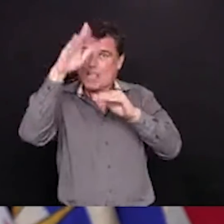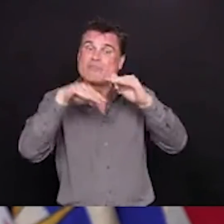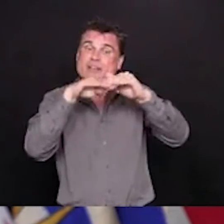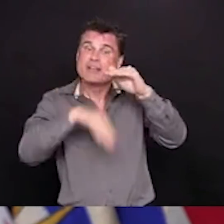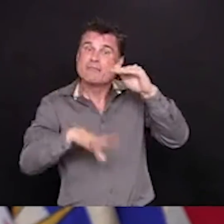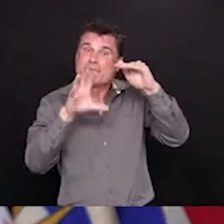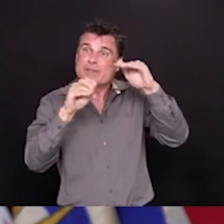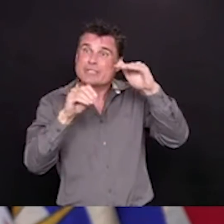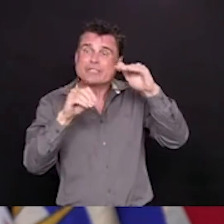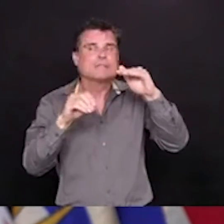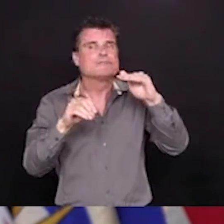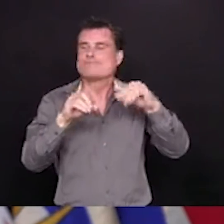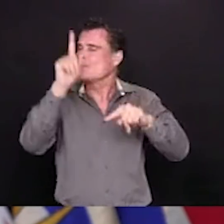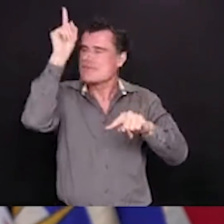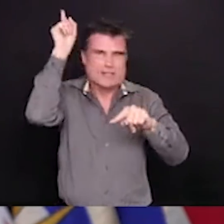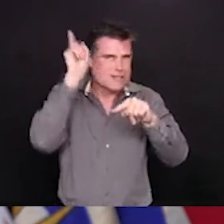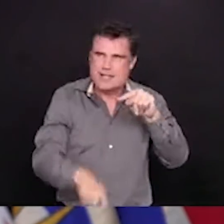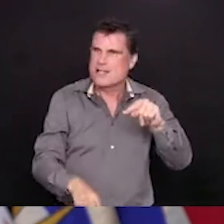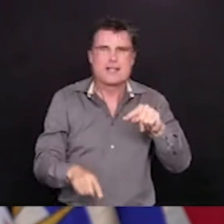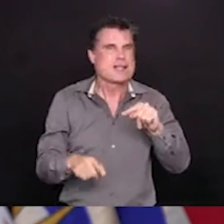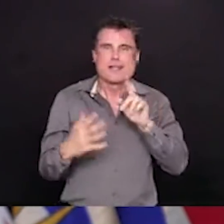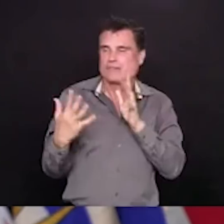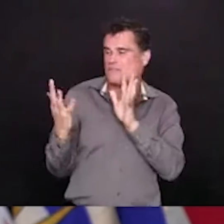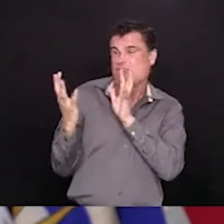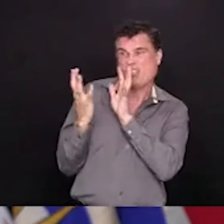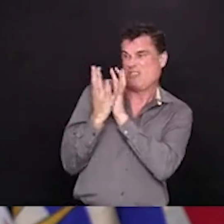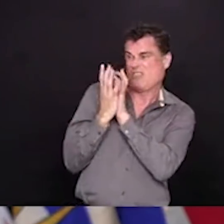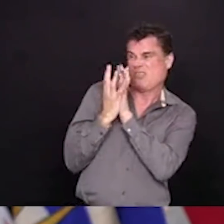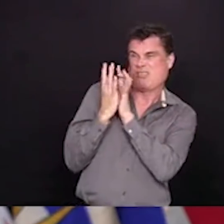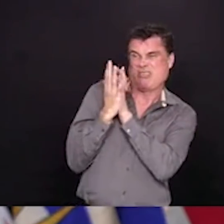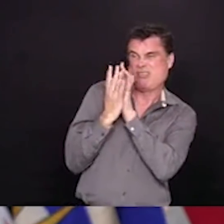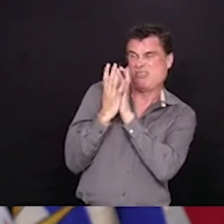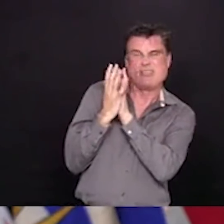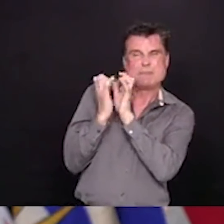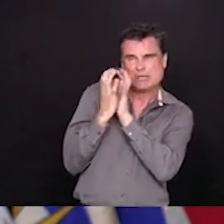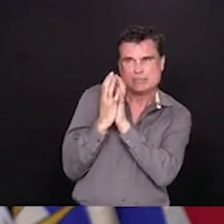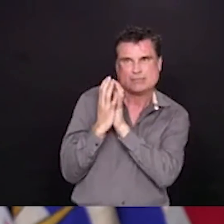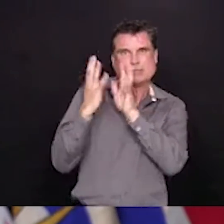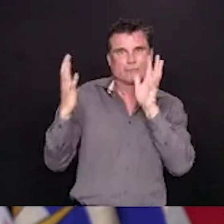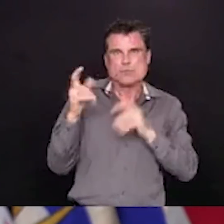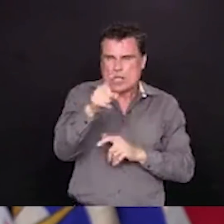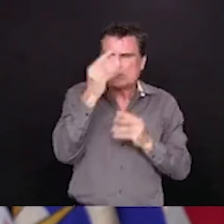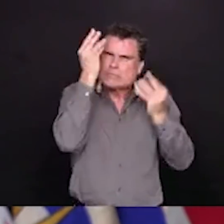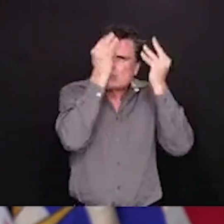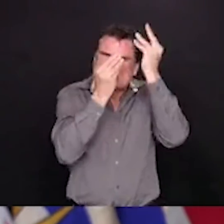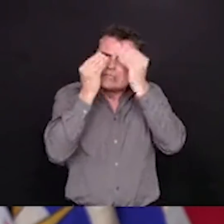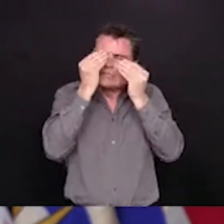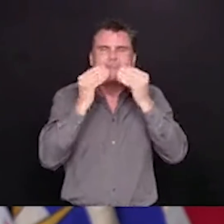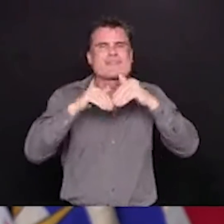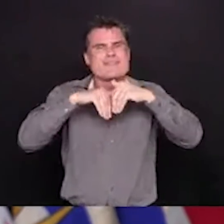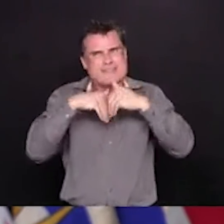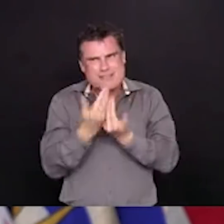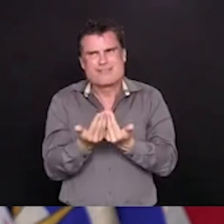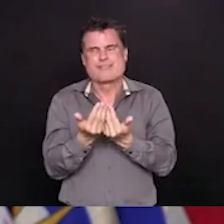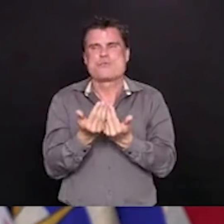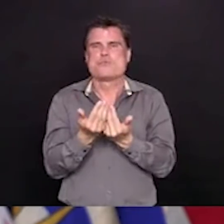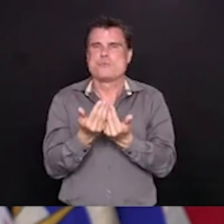and seniors and those who are more vulnerable to severe illness from COVID-19 will continue to be essential.